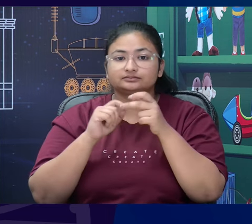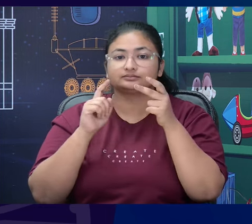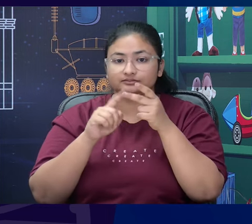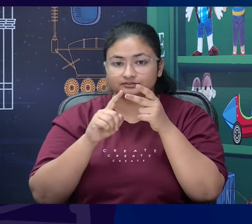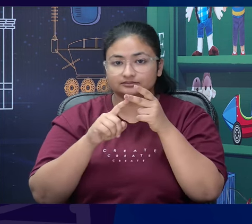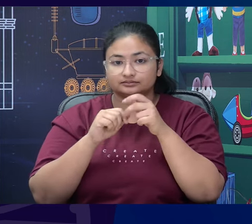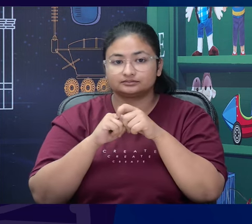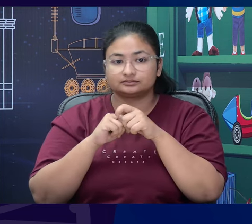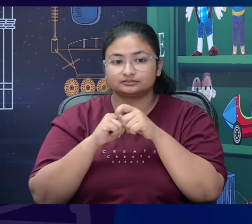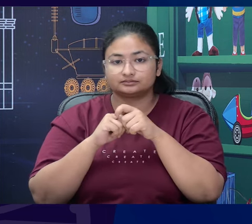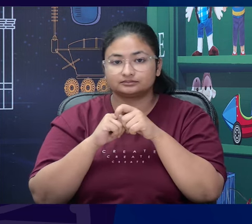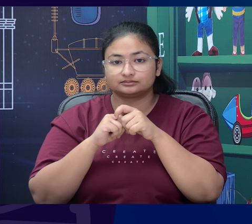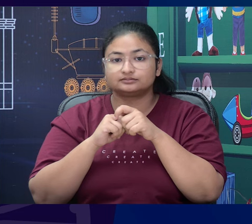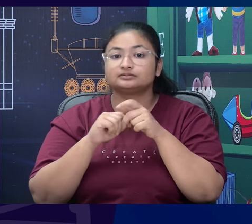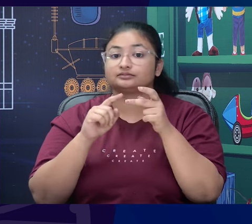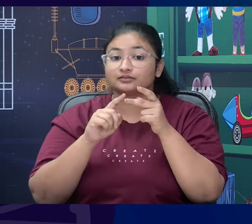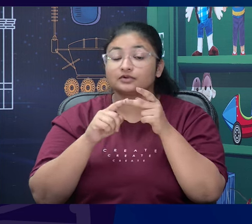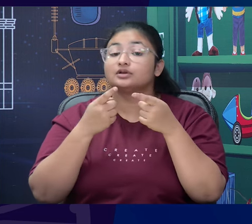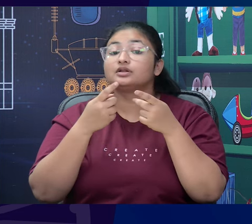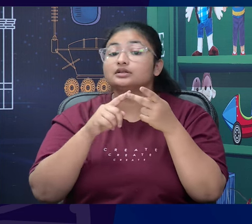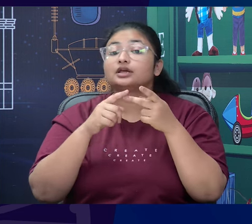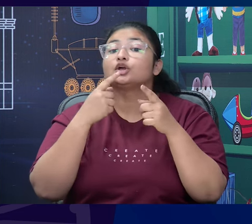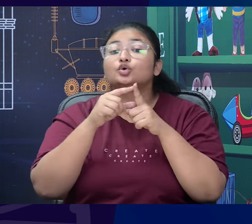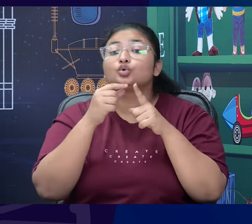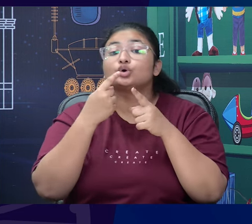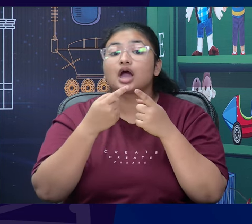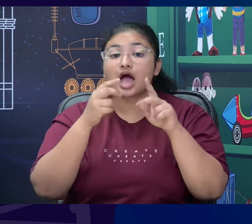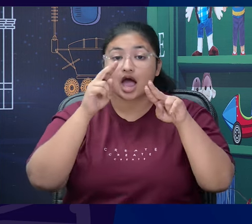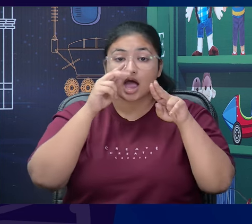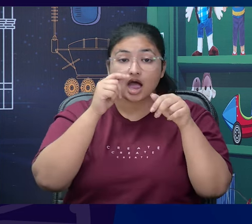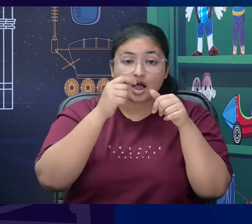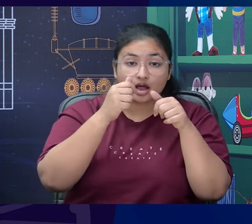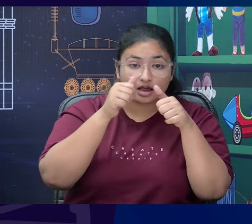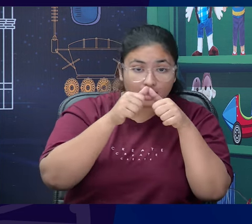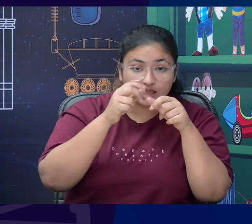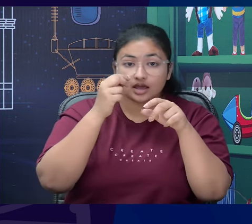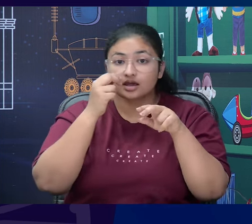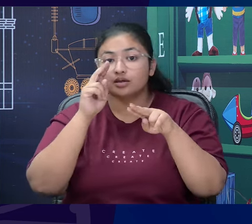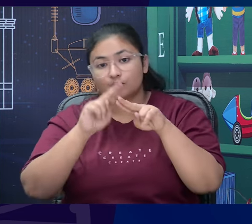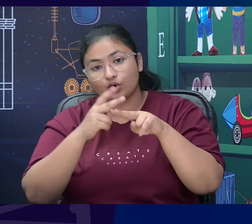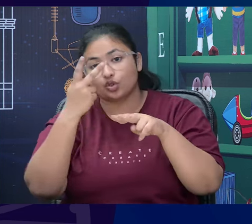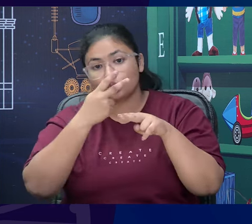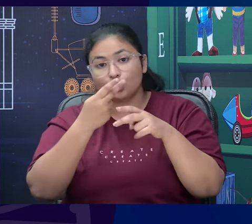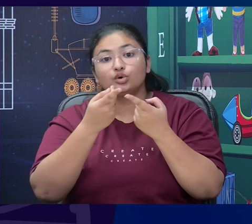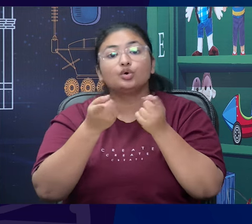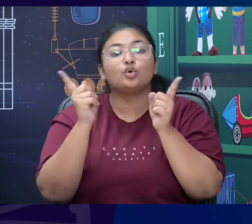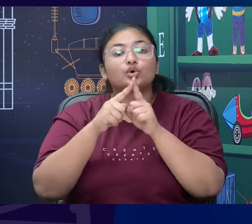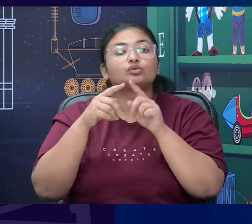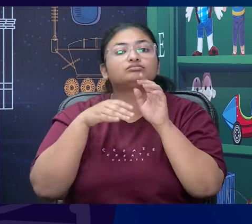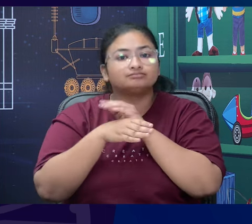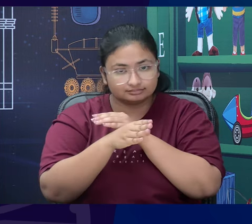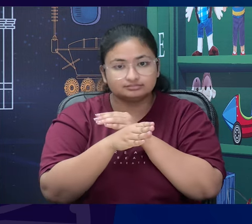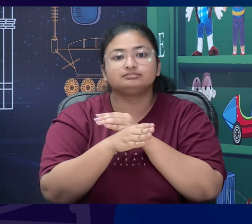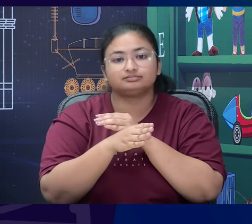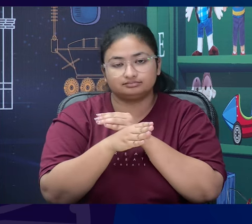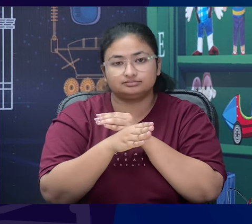But before that they need to enter Ausubal's room. Ausubal and Fowler enter Ausubal's room. Lovely, lovely. So, that